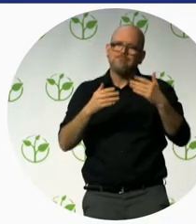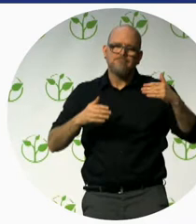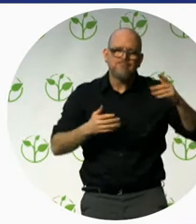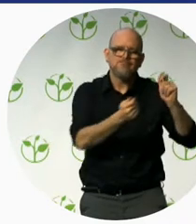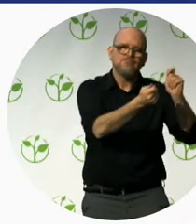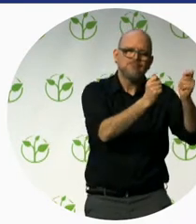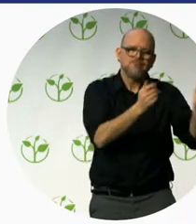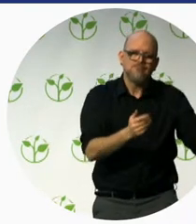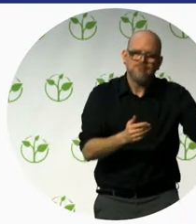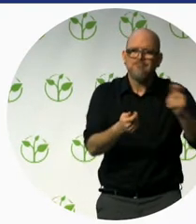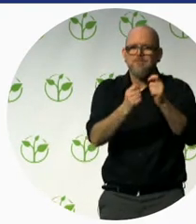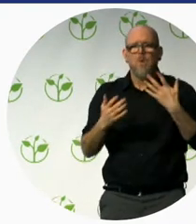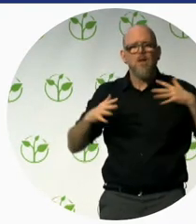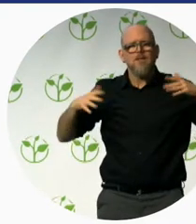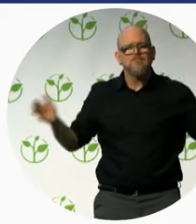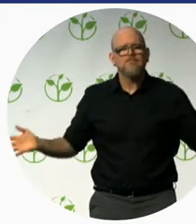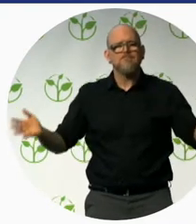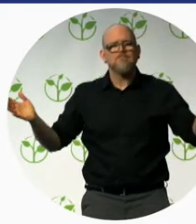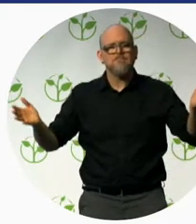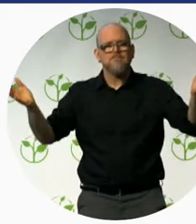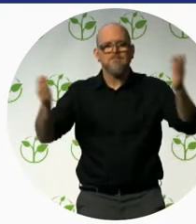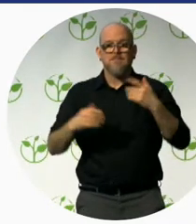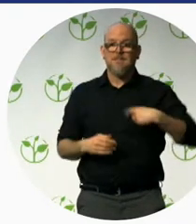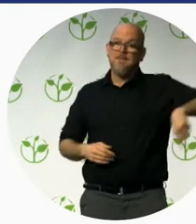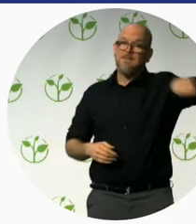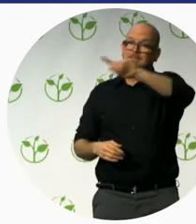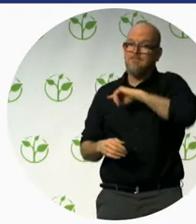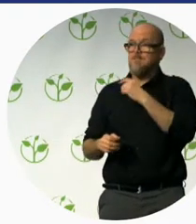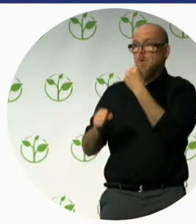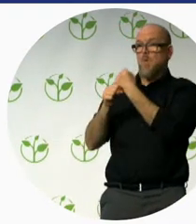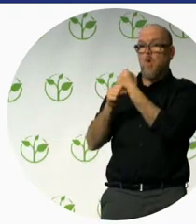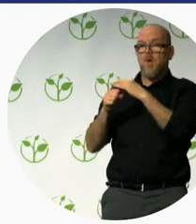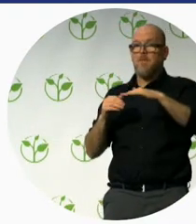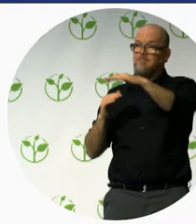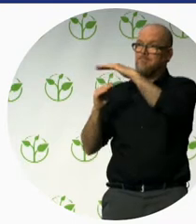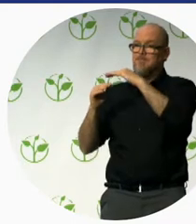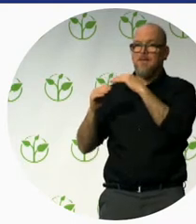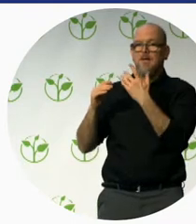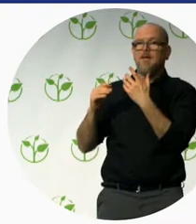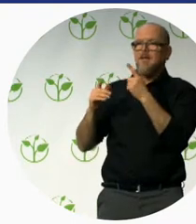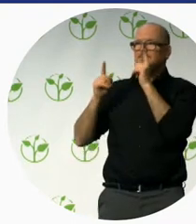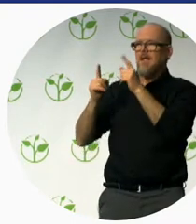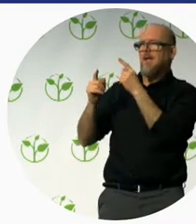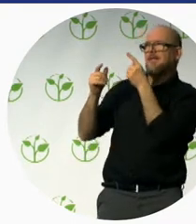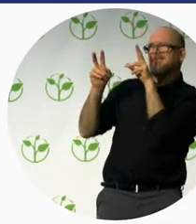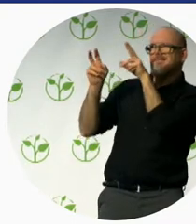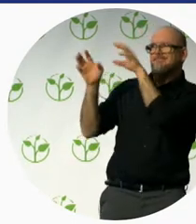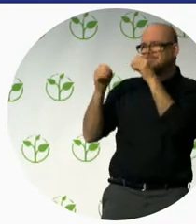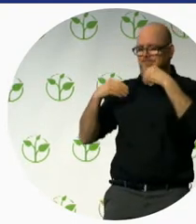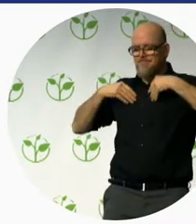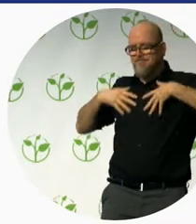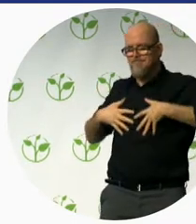all who are working on this standard, are absolutely convinced that it will be